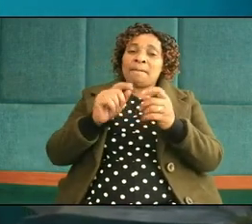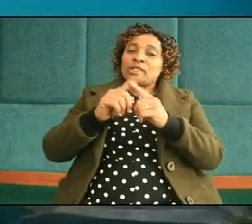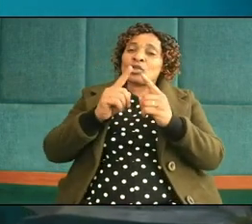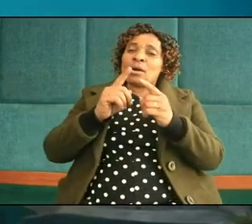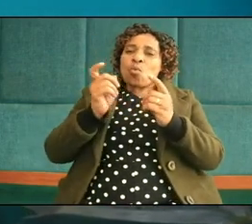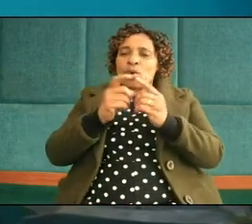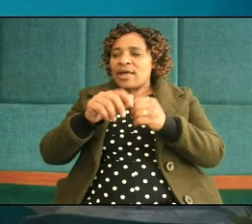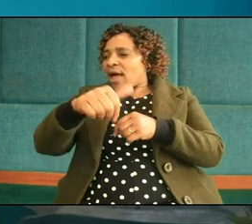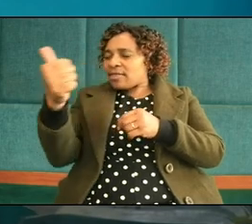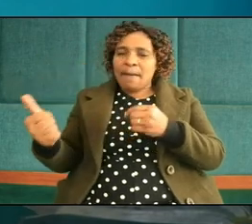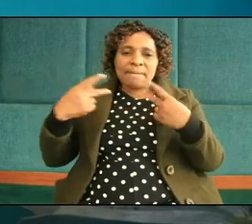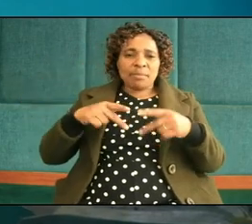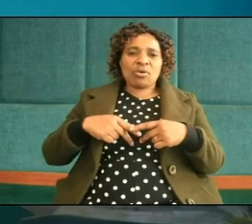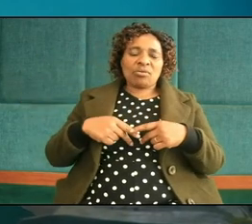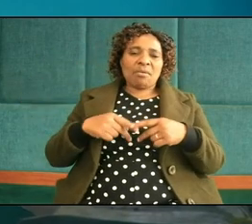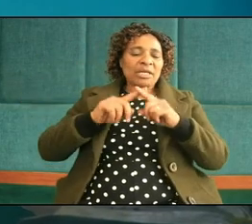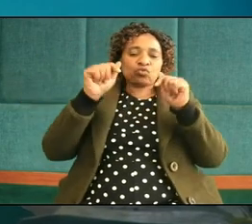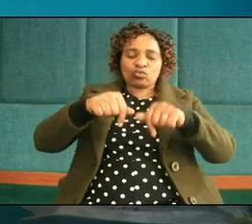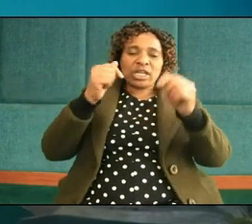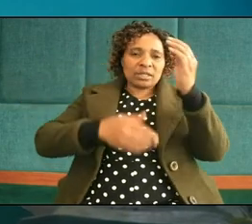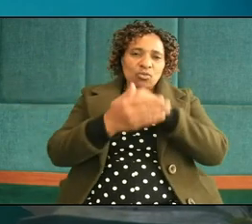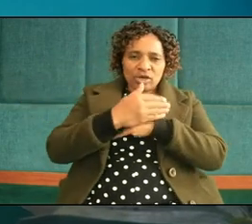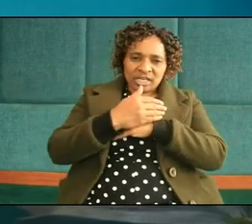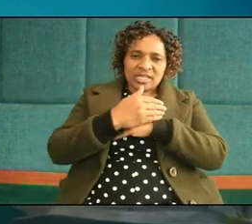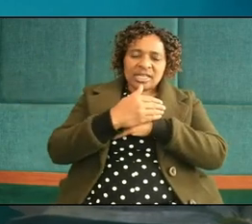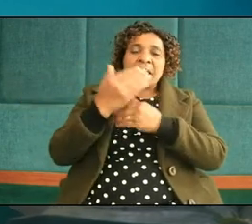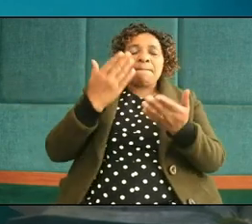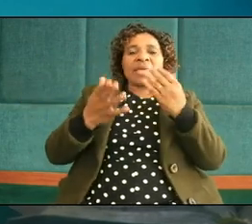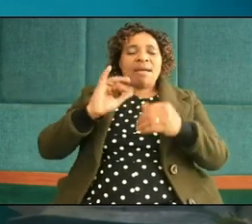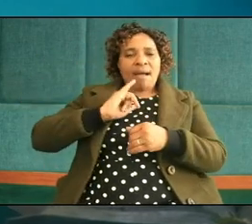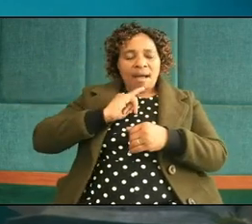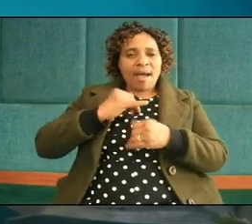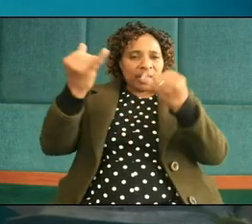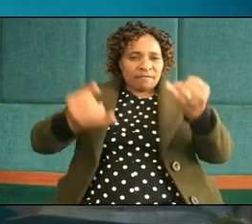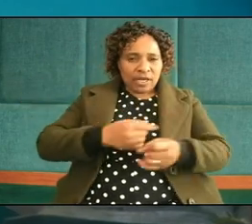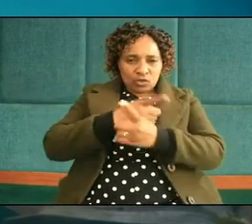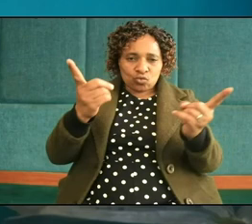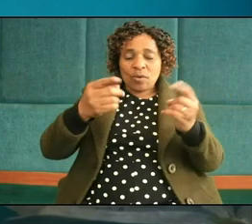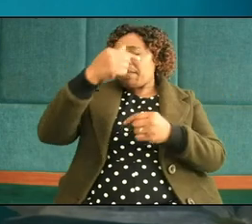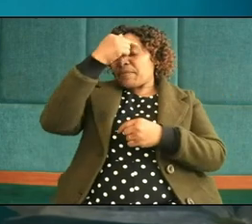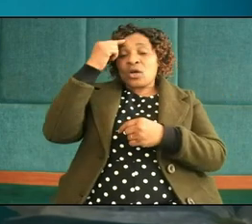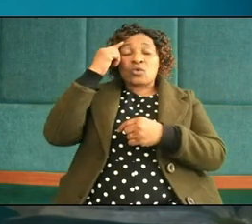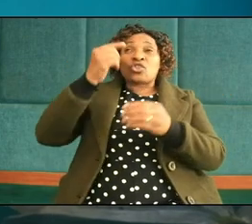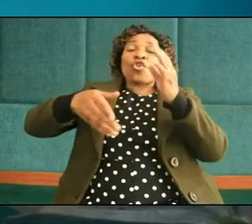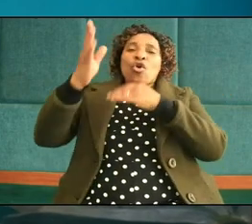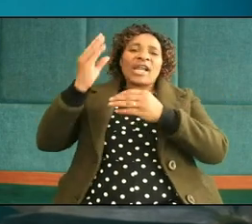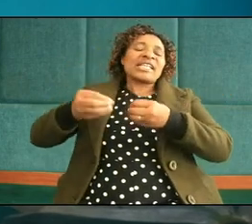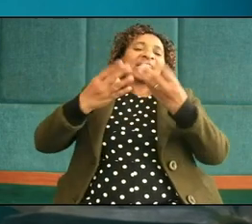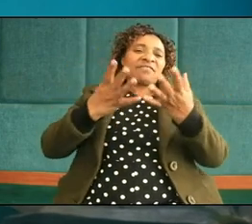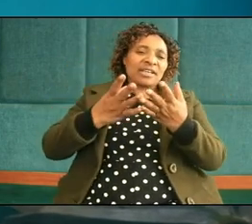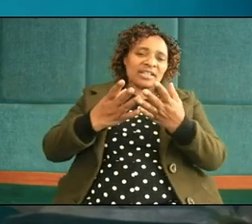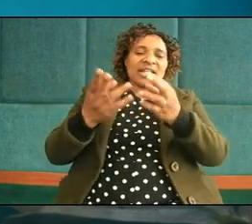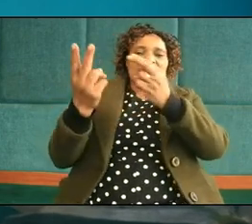wounded by others and this morning may I invite us that because God has given us